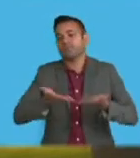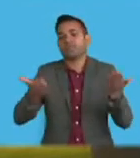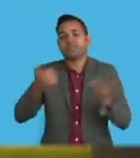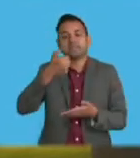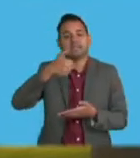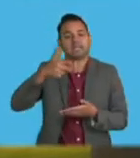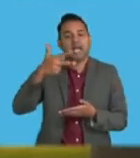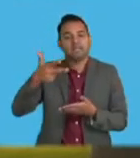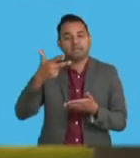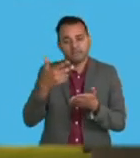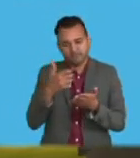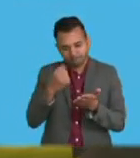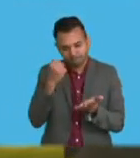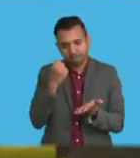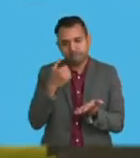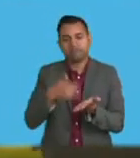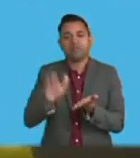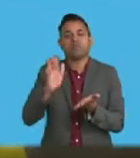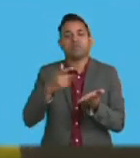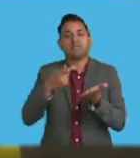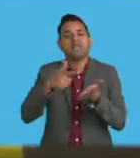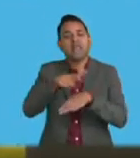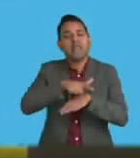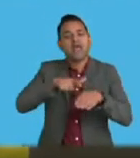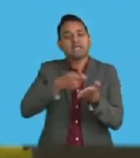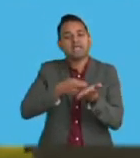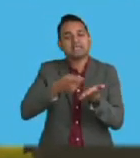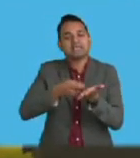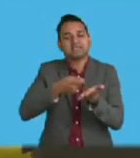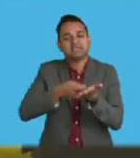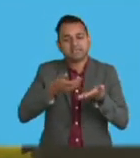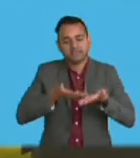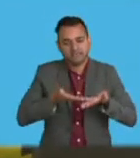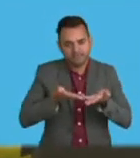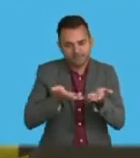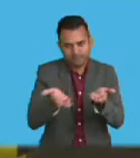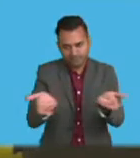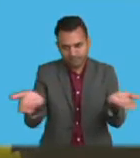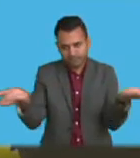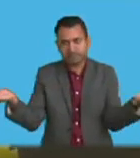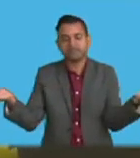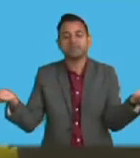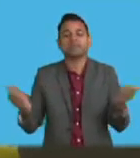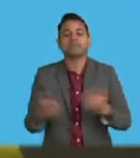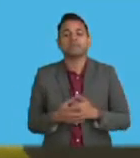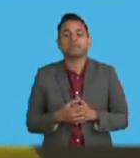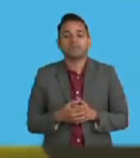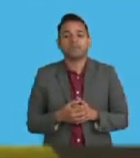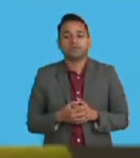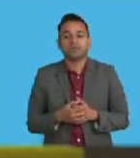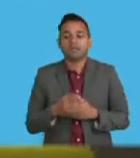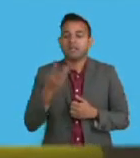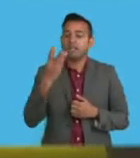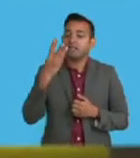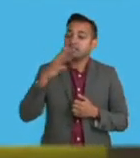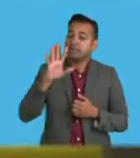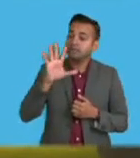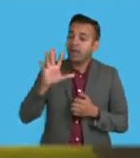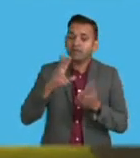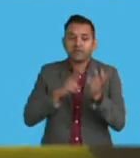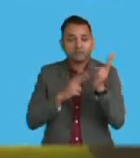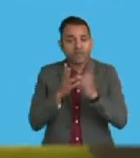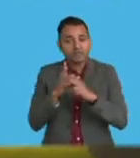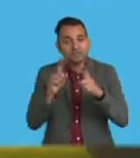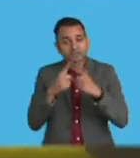Nauvooa to the following settlements, Madam Speaker. There was Naitata with 35, there was Wakadengu with 25,